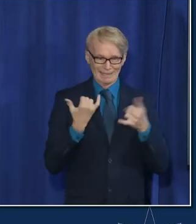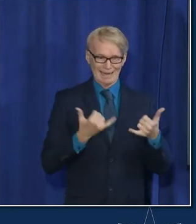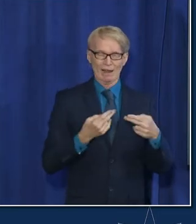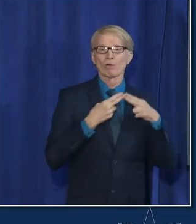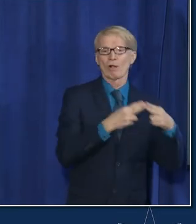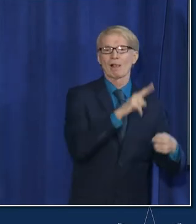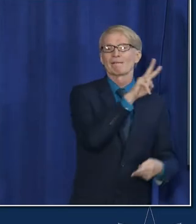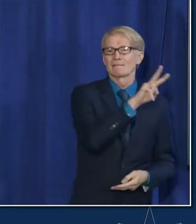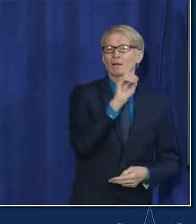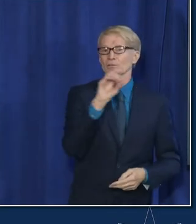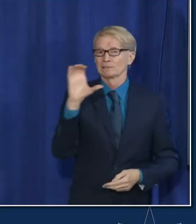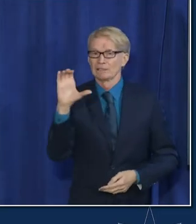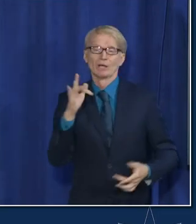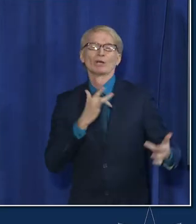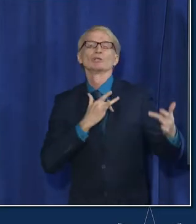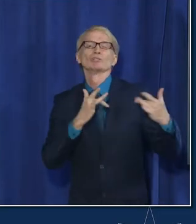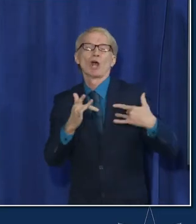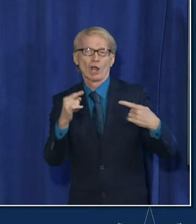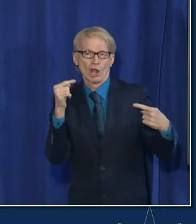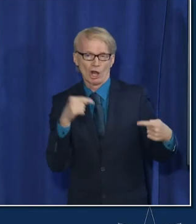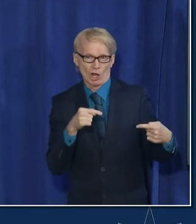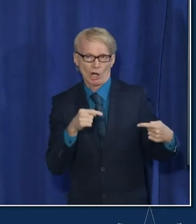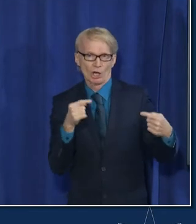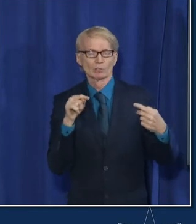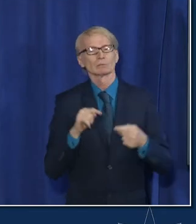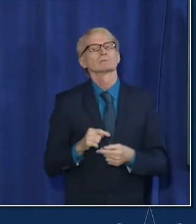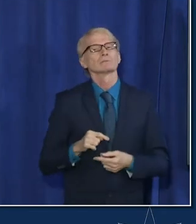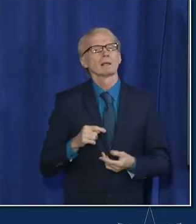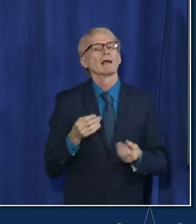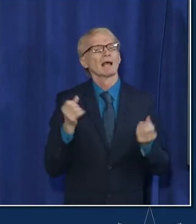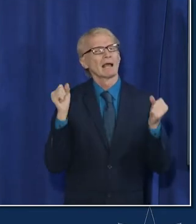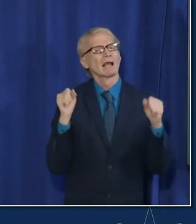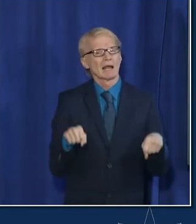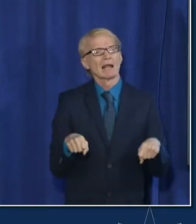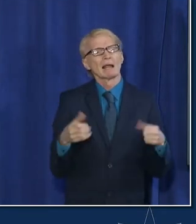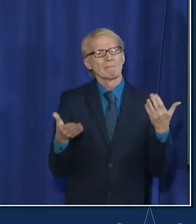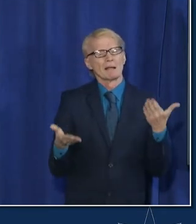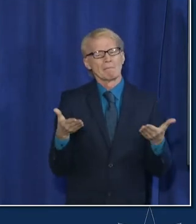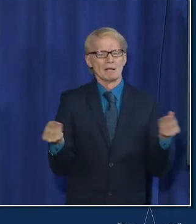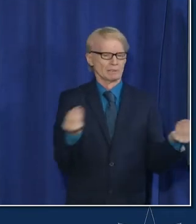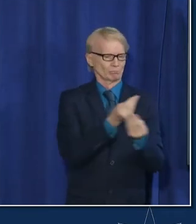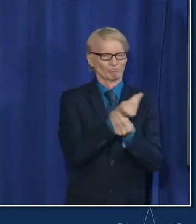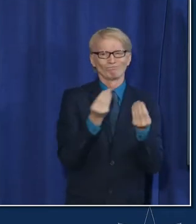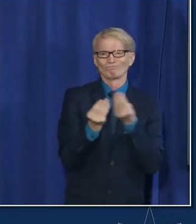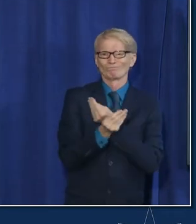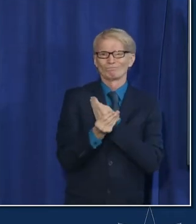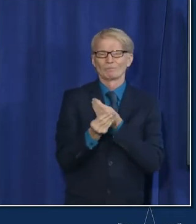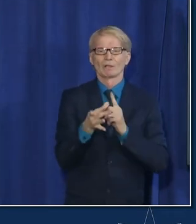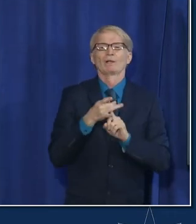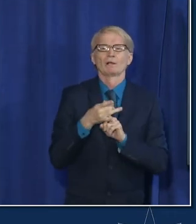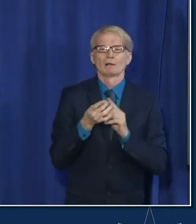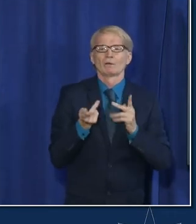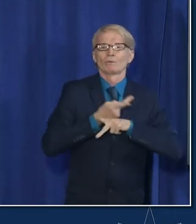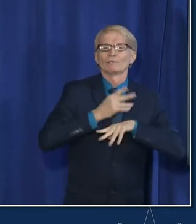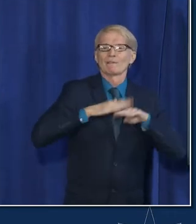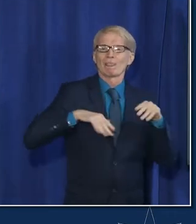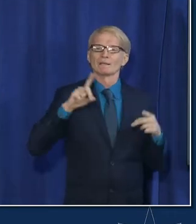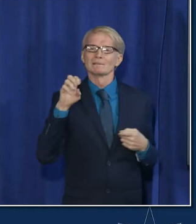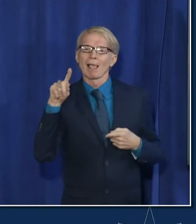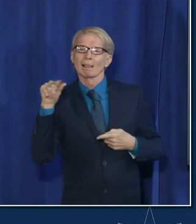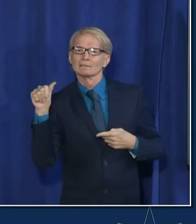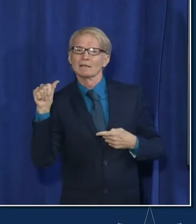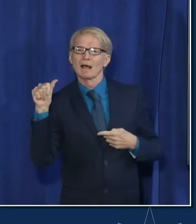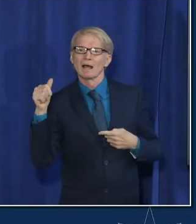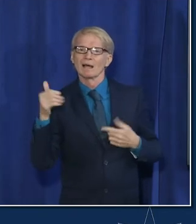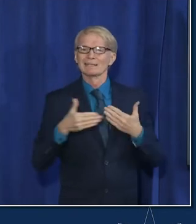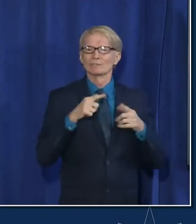variant of concern because we think it is likely more transmissible more contagious than delta based on the pattern that we were